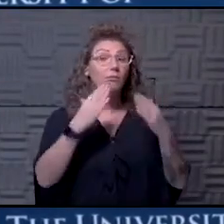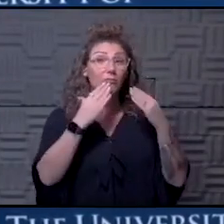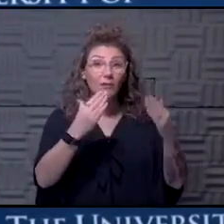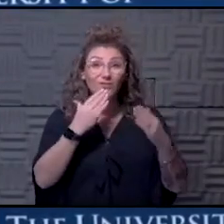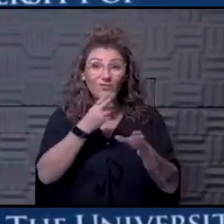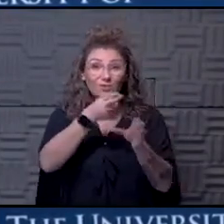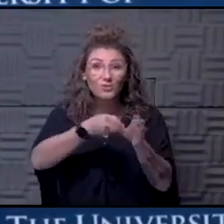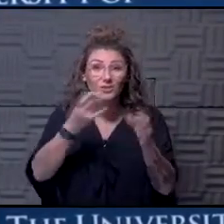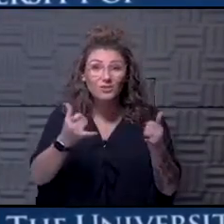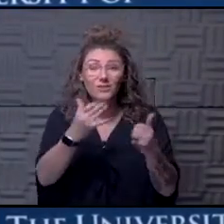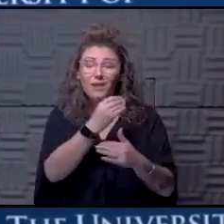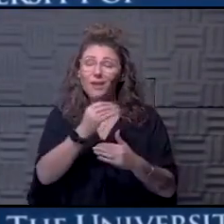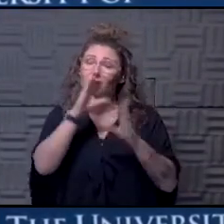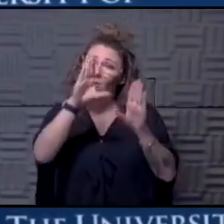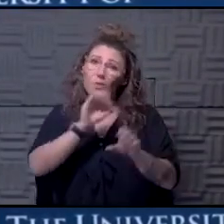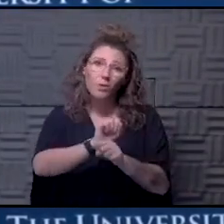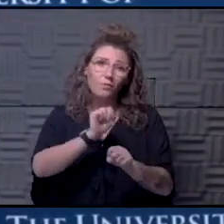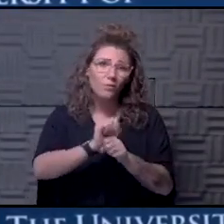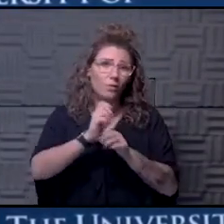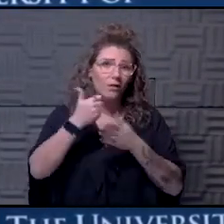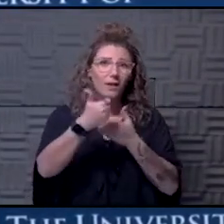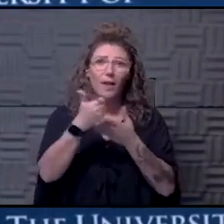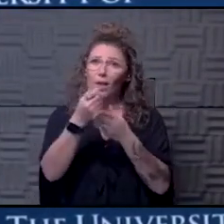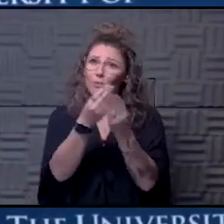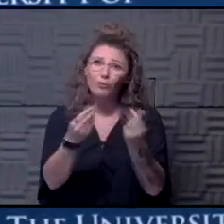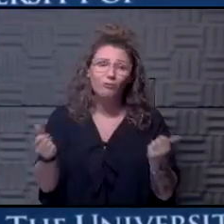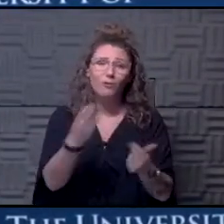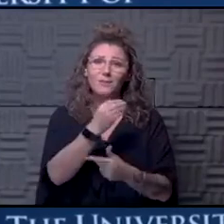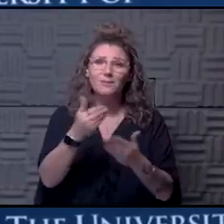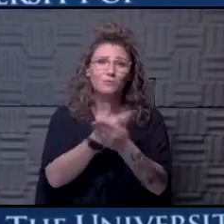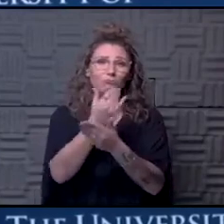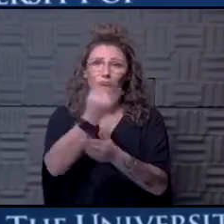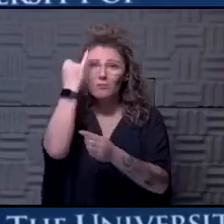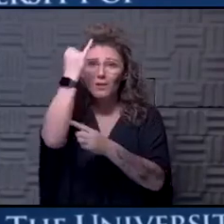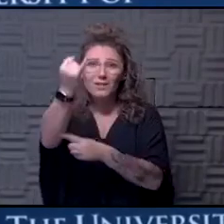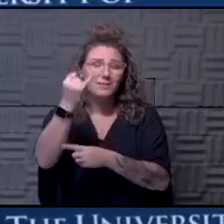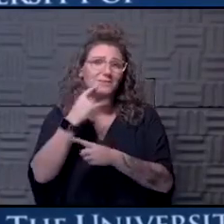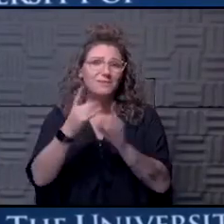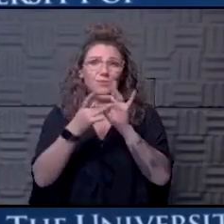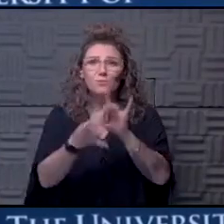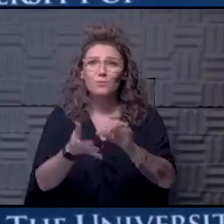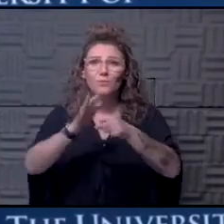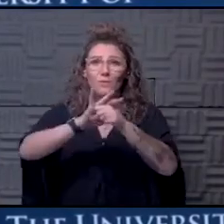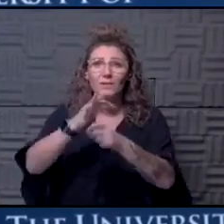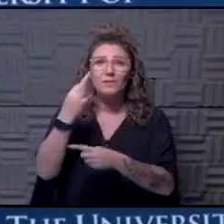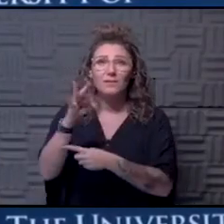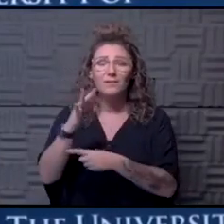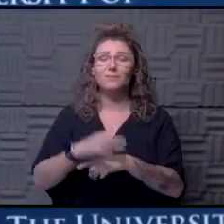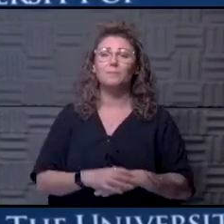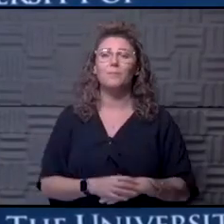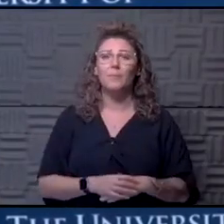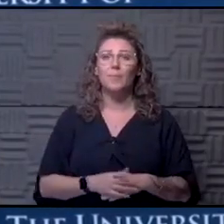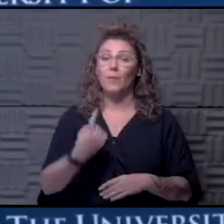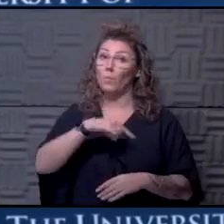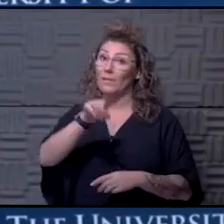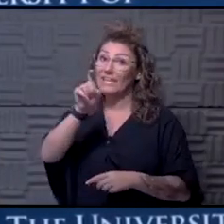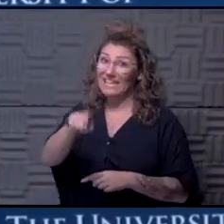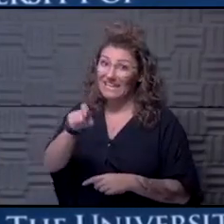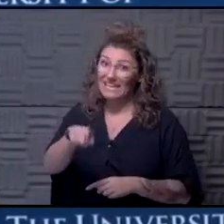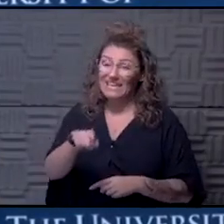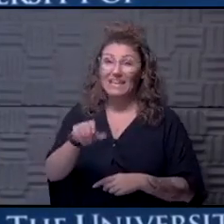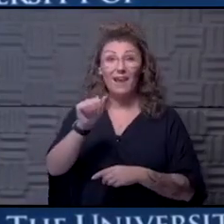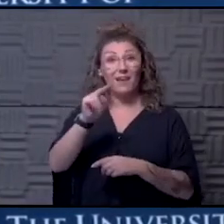you for being with us and thanks for the great work you're doing and helping bring cures and new ideas into the area of COVID-19. We know we need them,